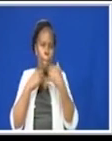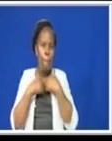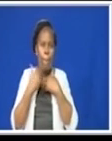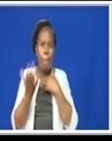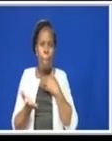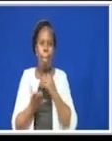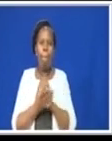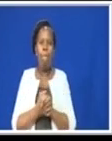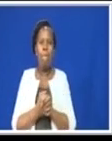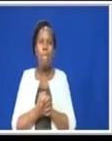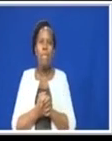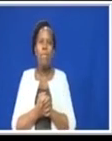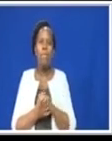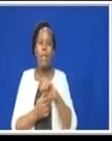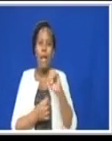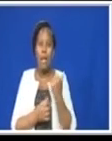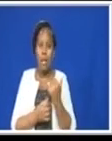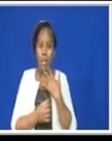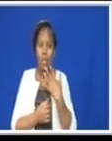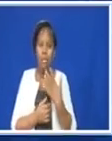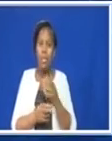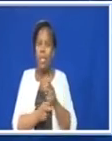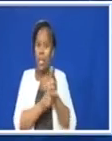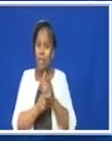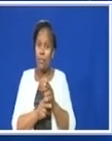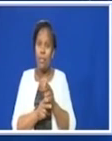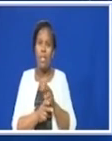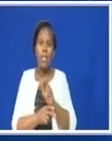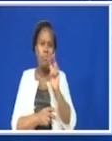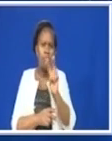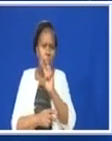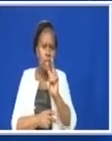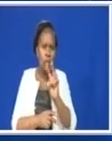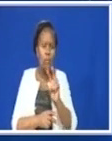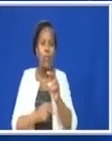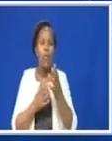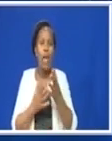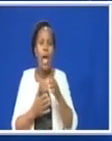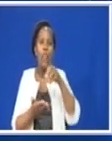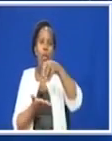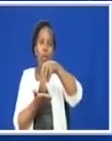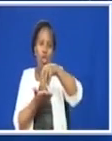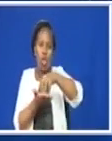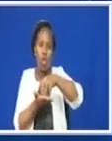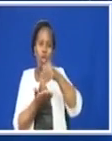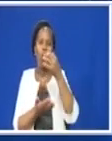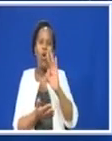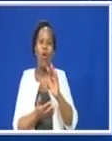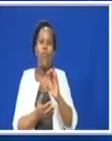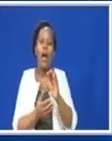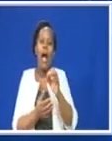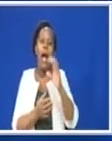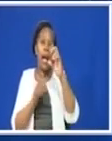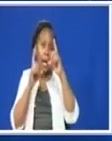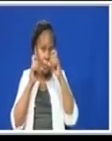about. Another thing that you need to be careful about, check for the possible position of the camera. So that when you look